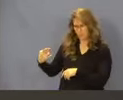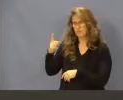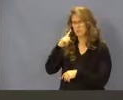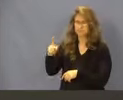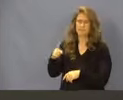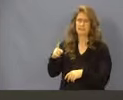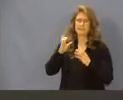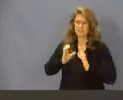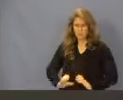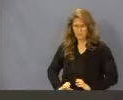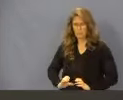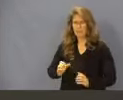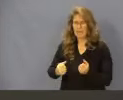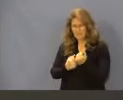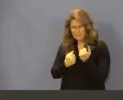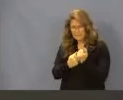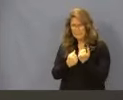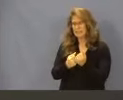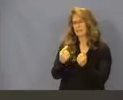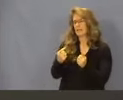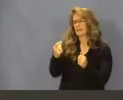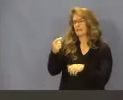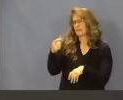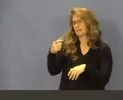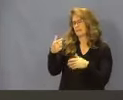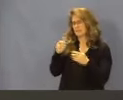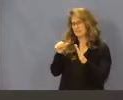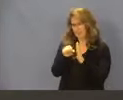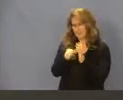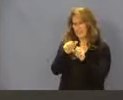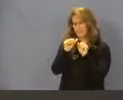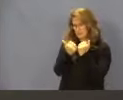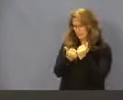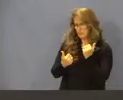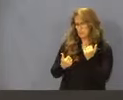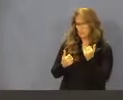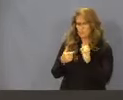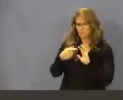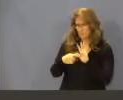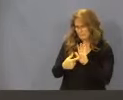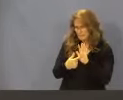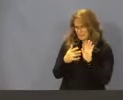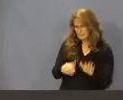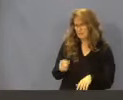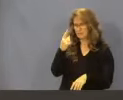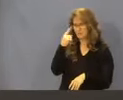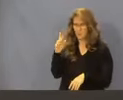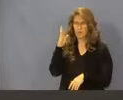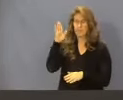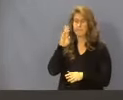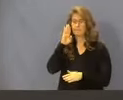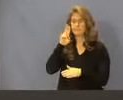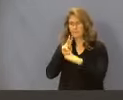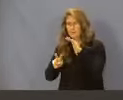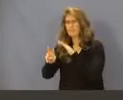consumers, advocates, representatives of state agencies, and elected officials for input about future direction of delivering healthcare services